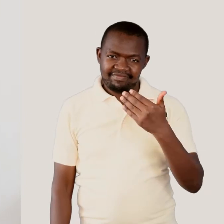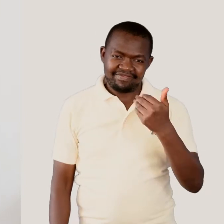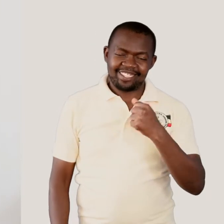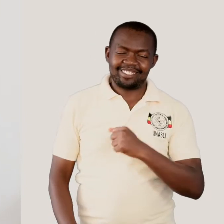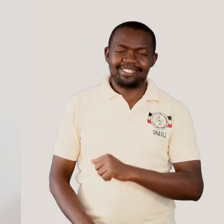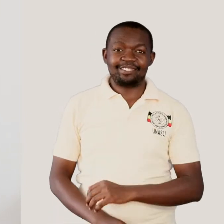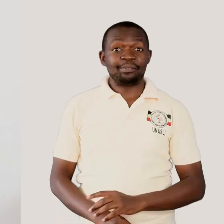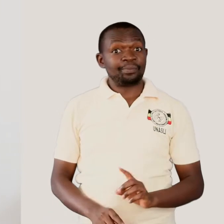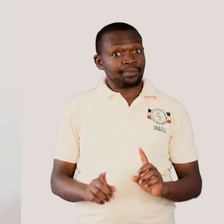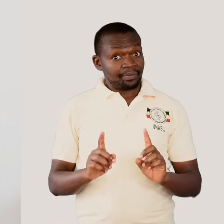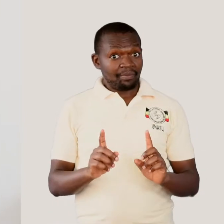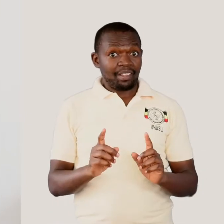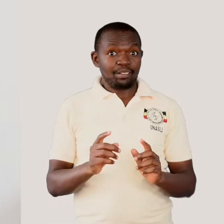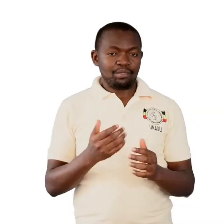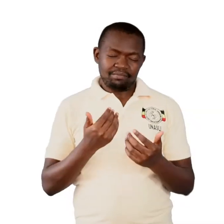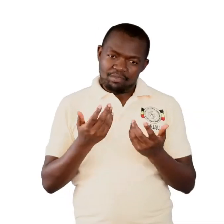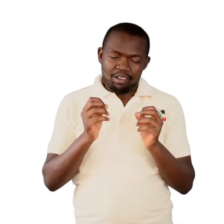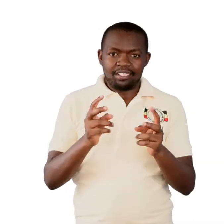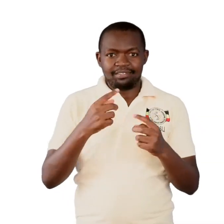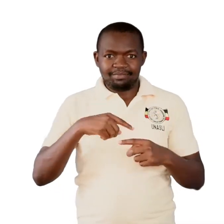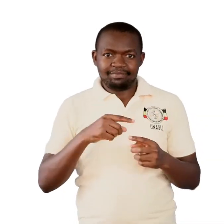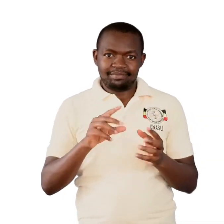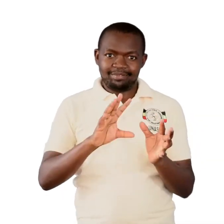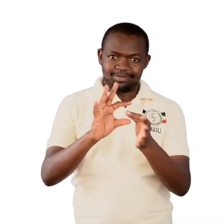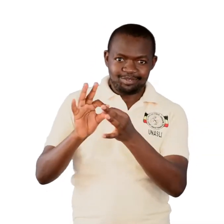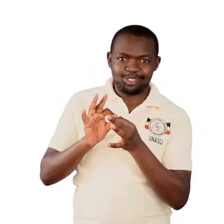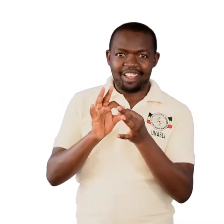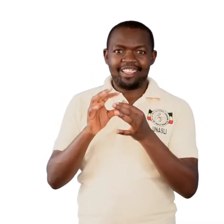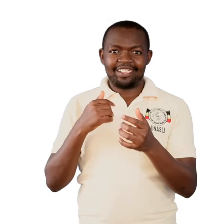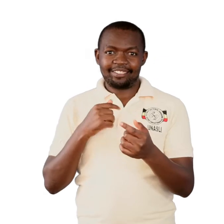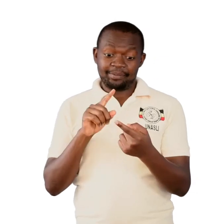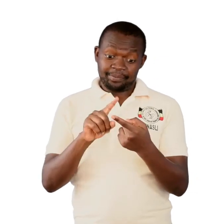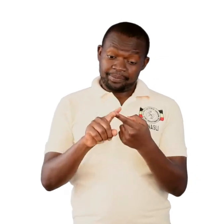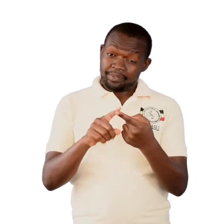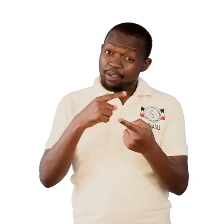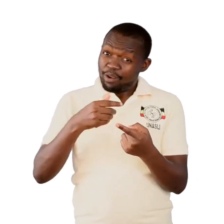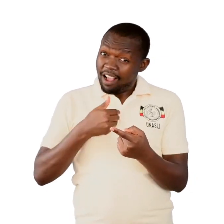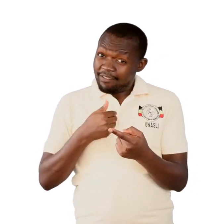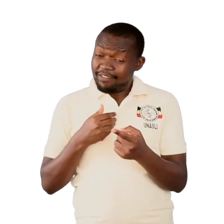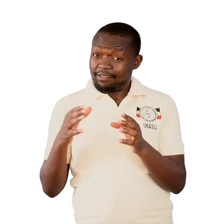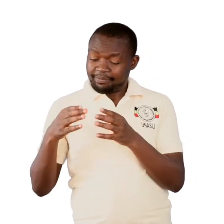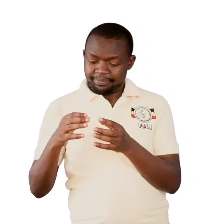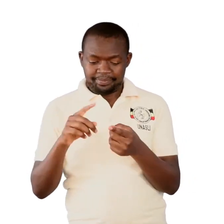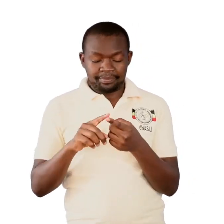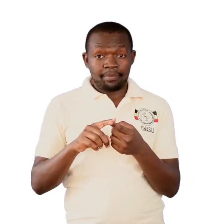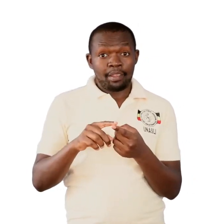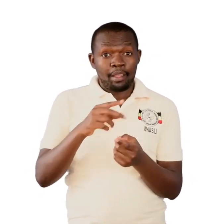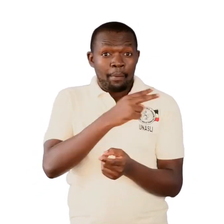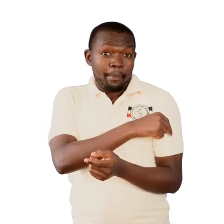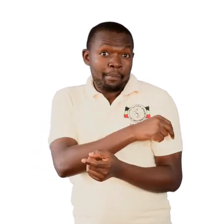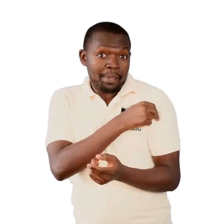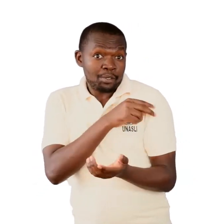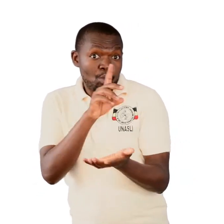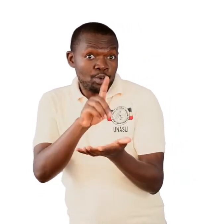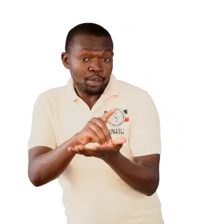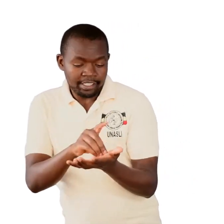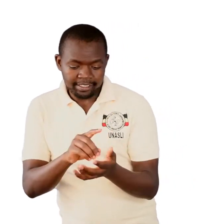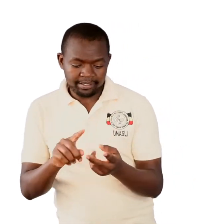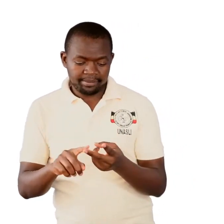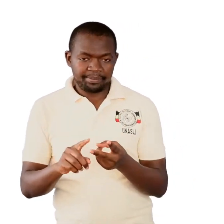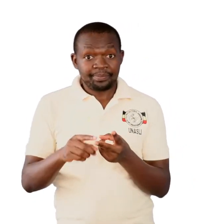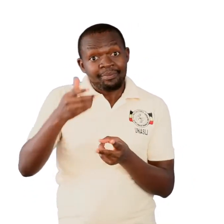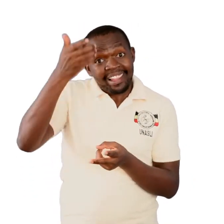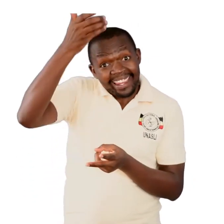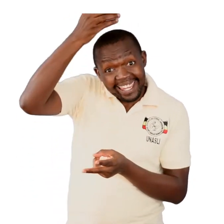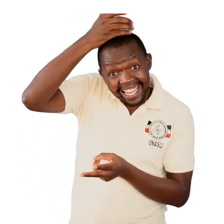Let us list them together. Medical doctors, nurses, agriculture